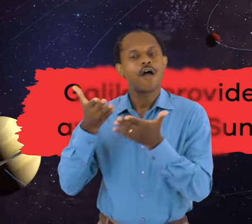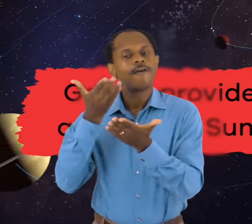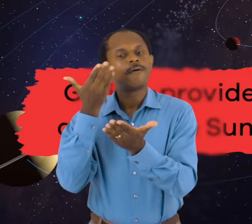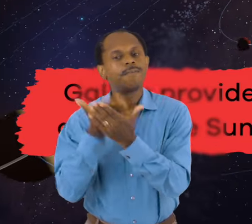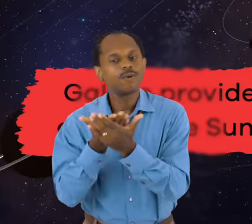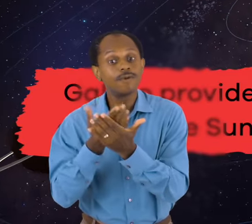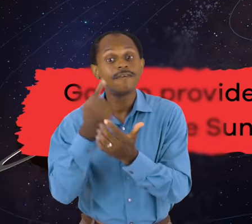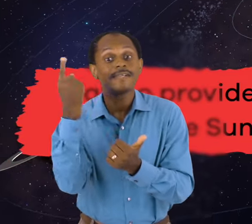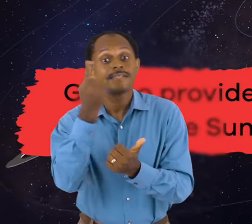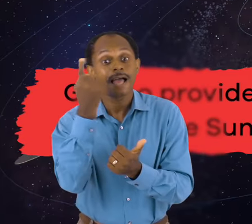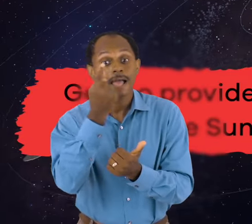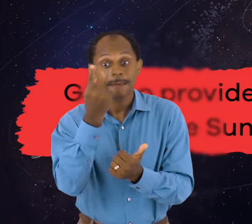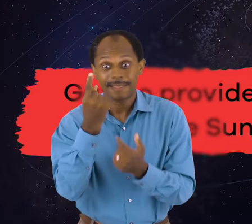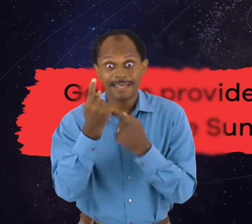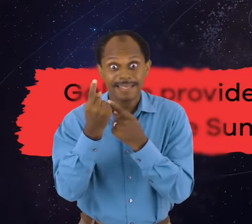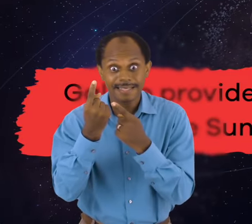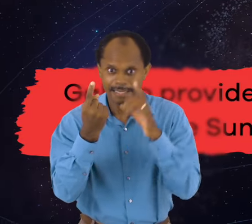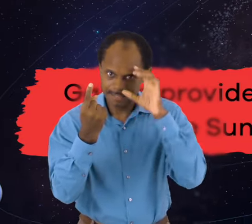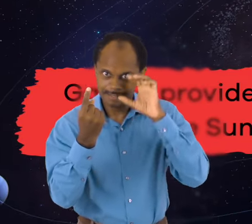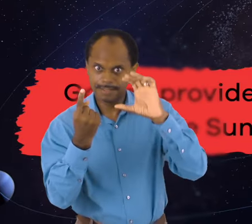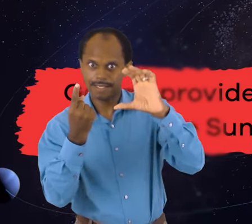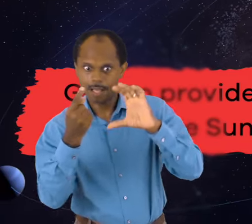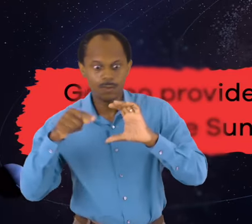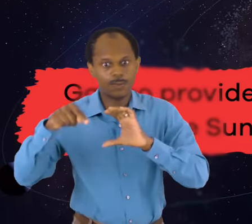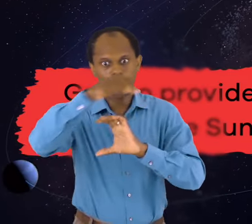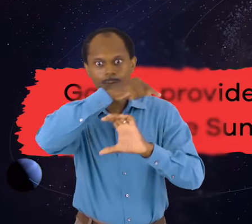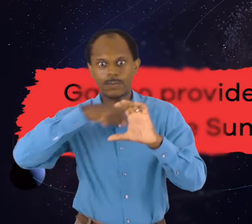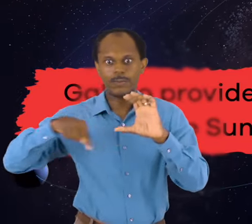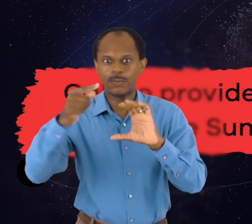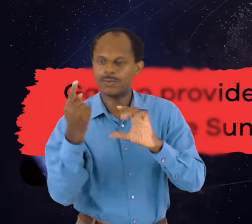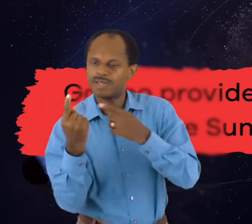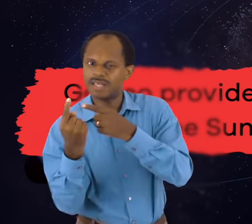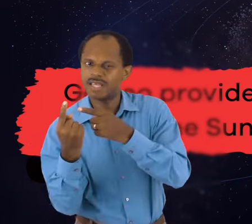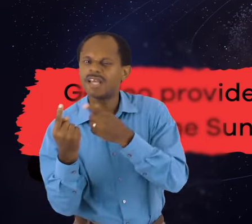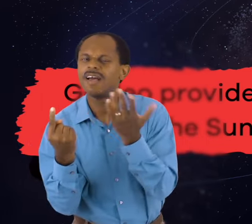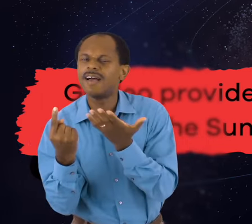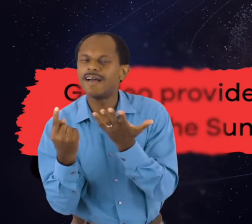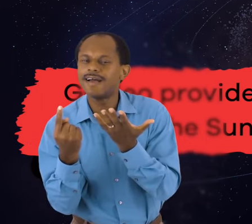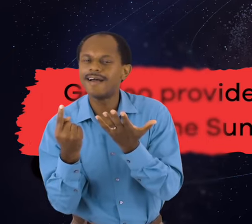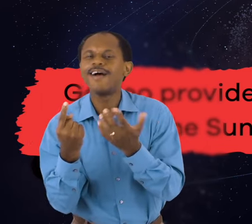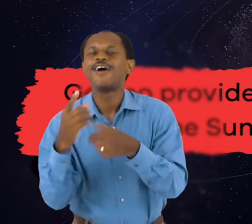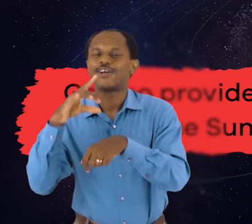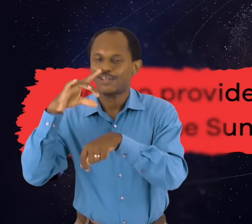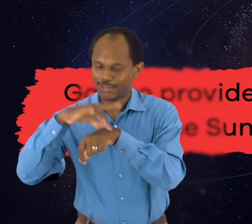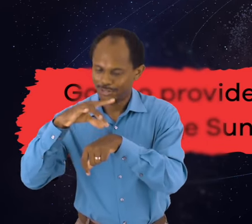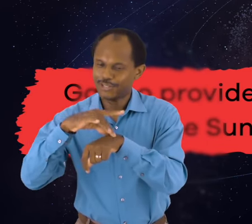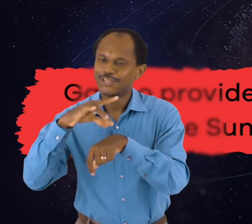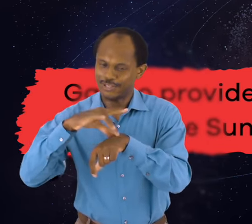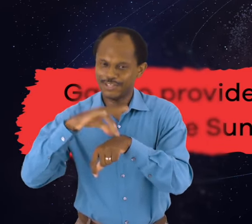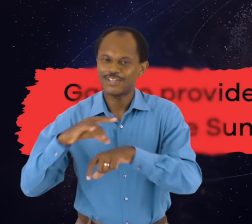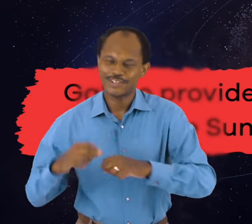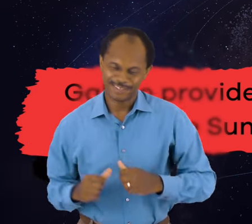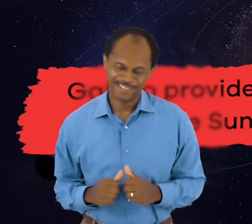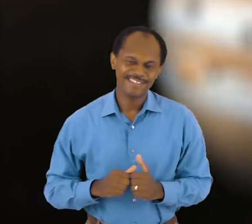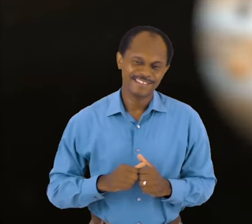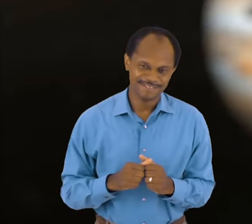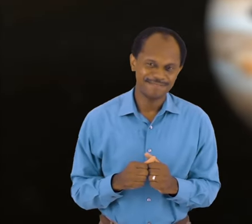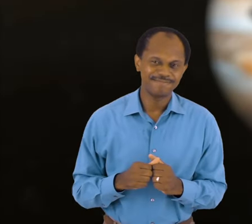blank revolves around the sun and not the other way around. Earth.